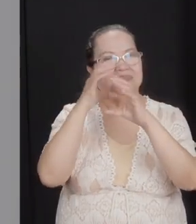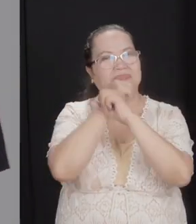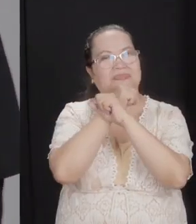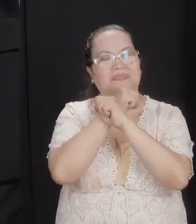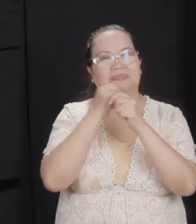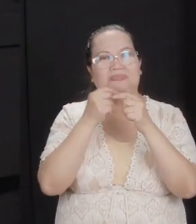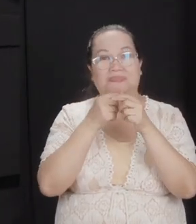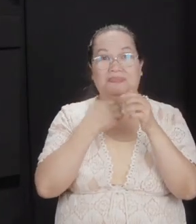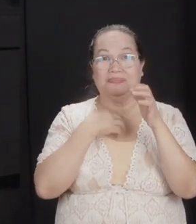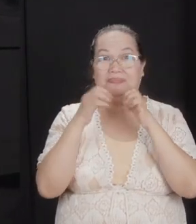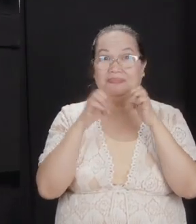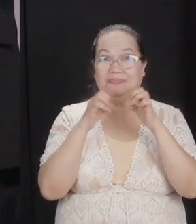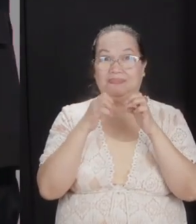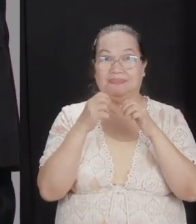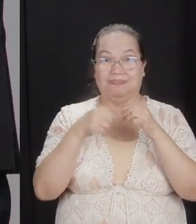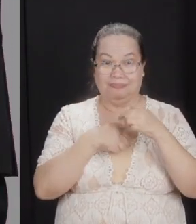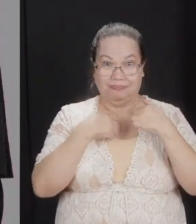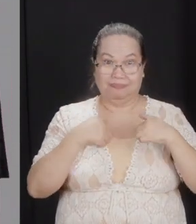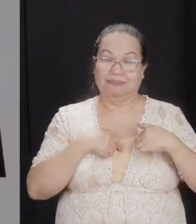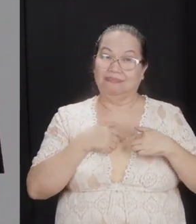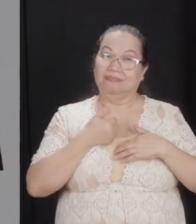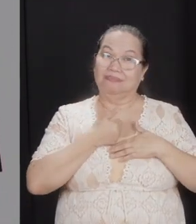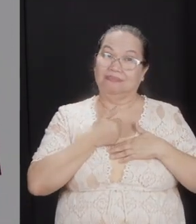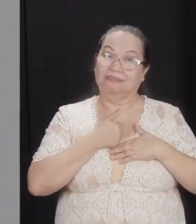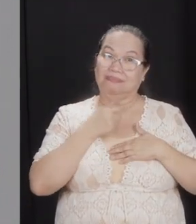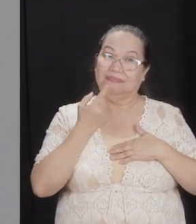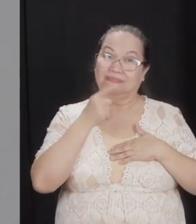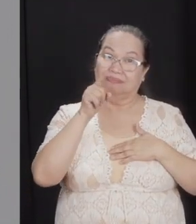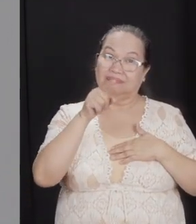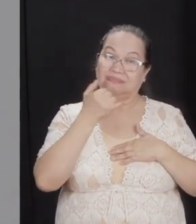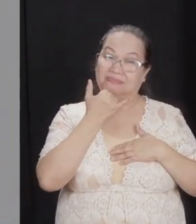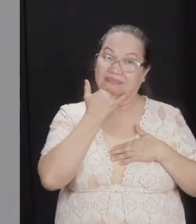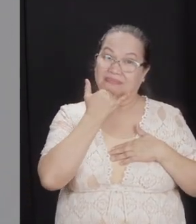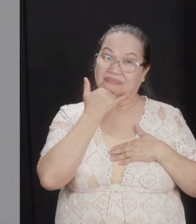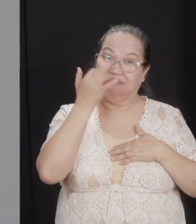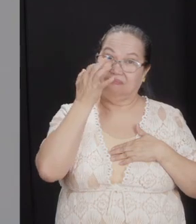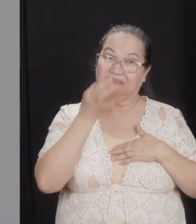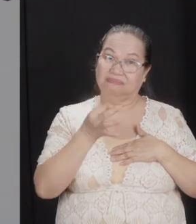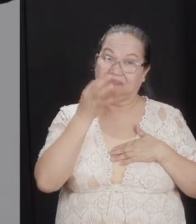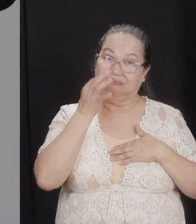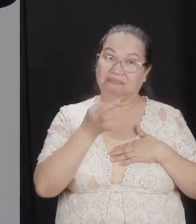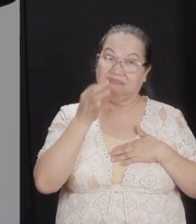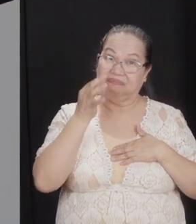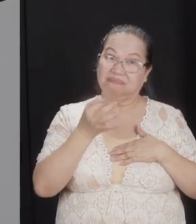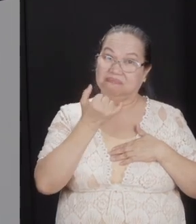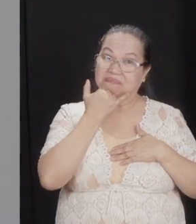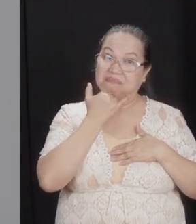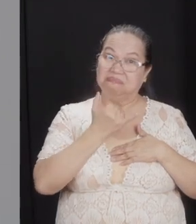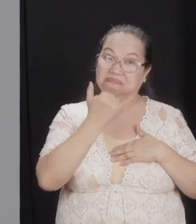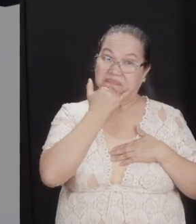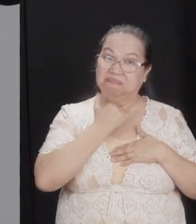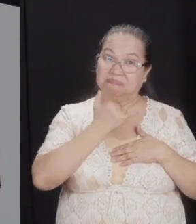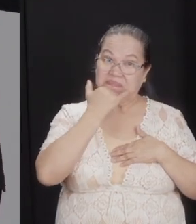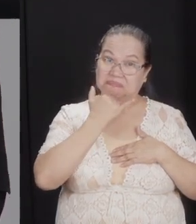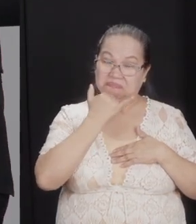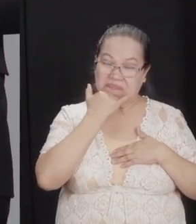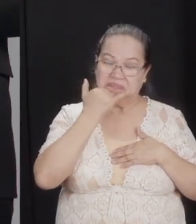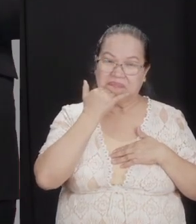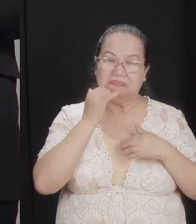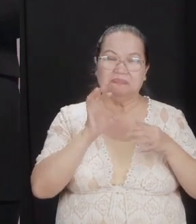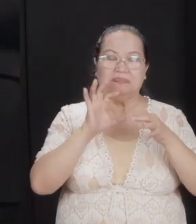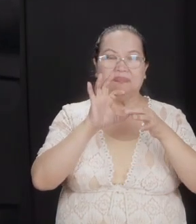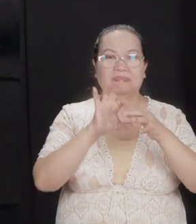with a self-righteous heart, almost always I'll make a wrong conclusion. This is what happened here. They jump to the